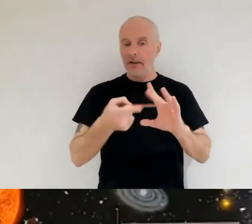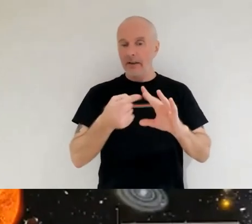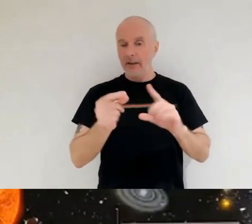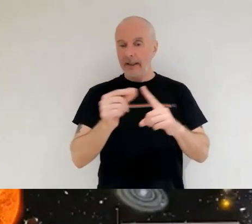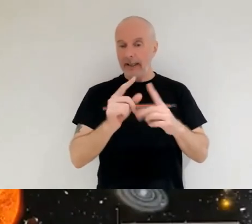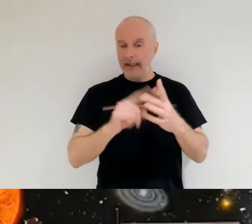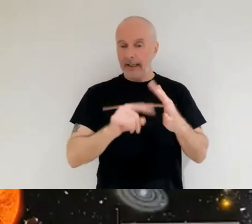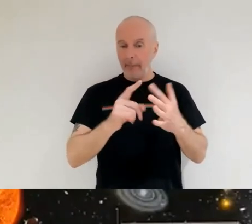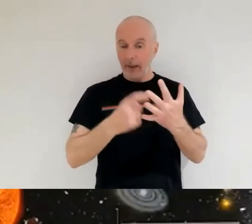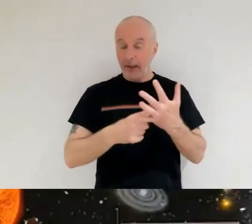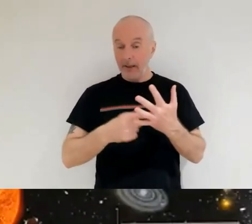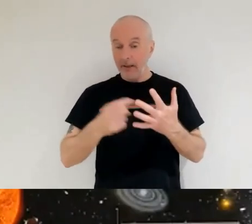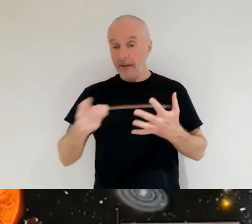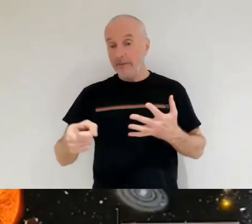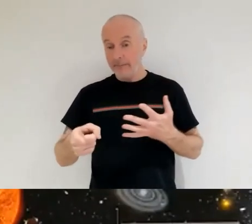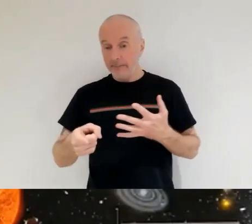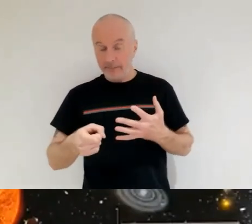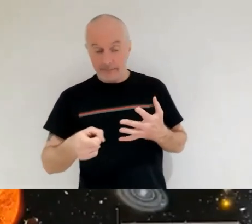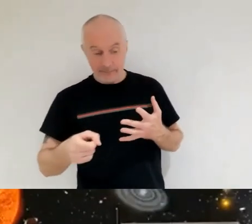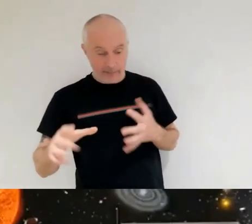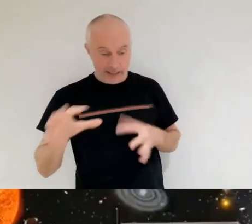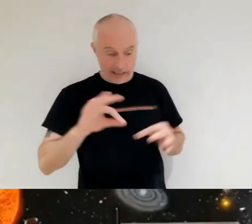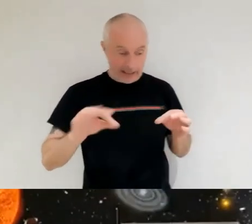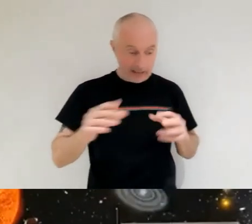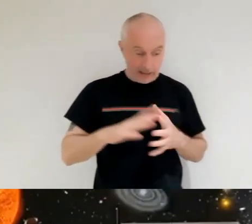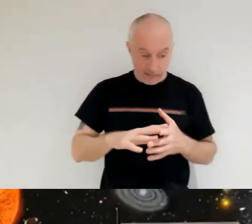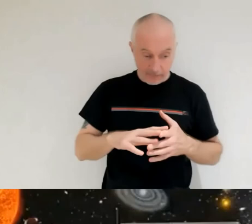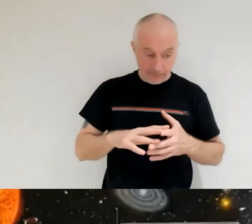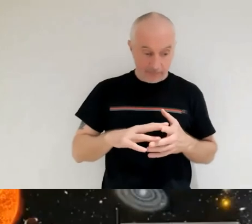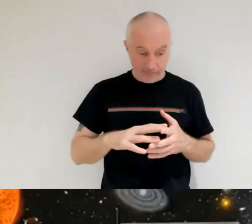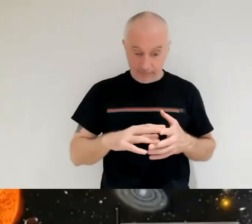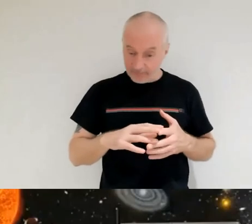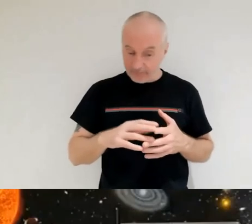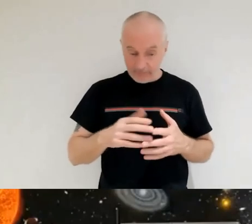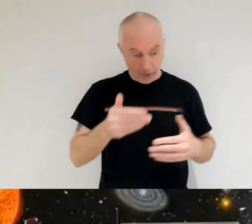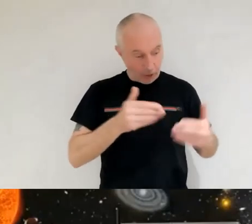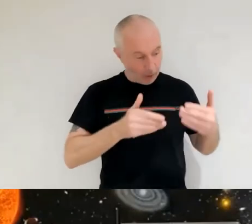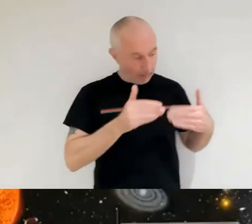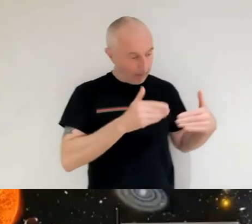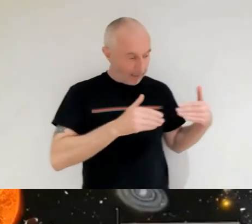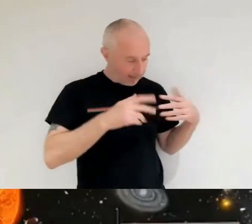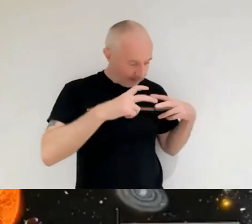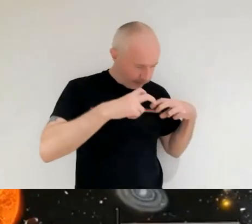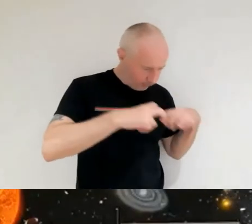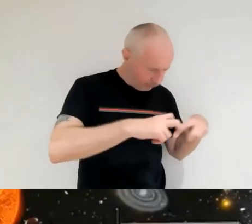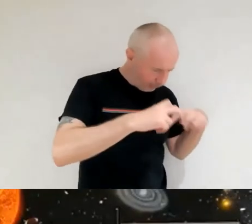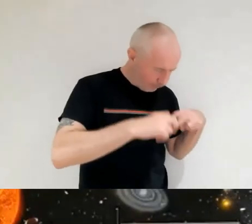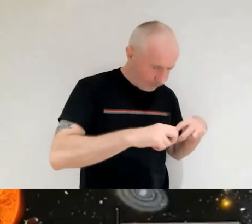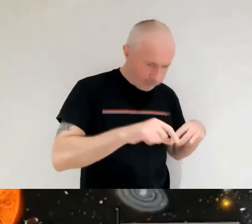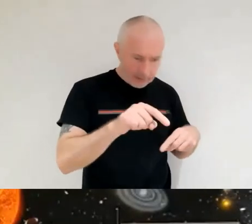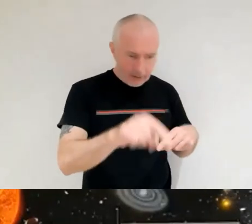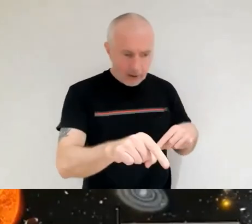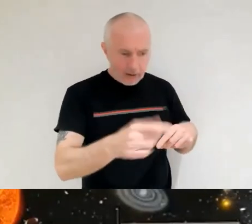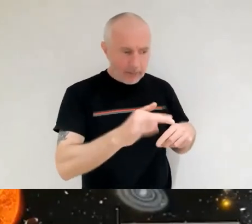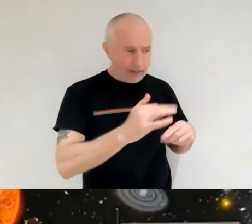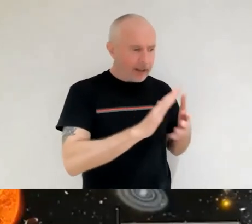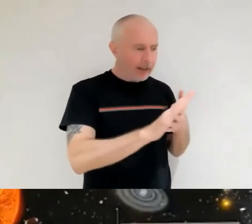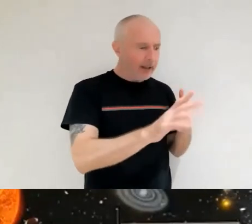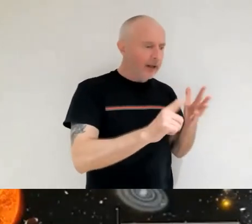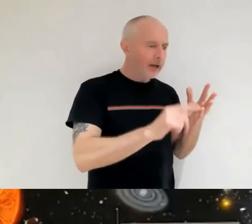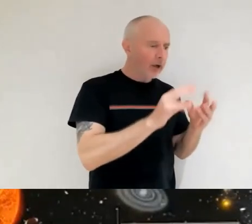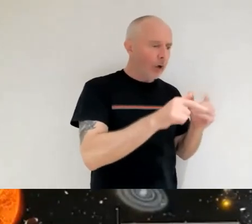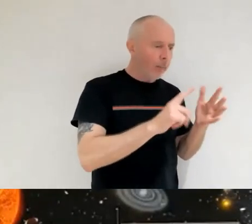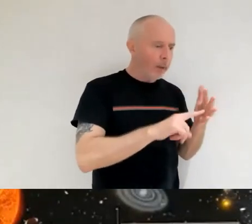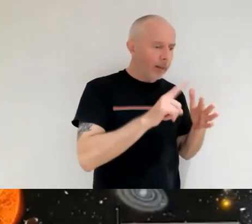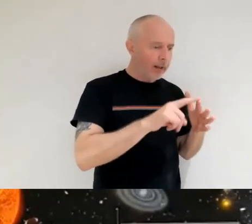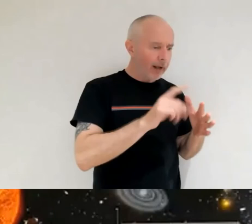go back to that data at a later date if they're looking for something else they'll go well maybe hubble picked up something on this 20